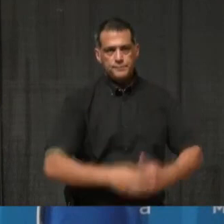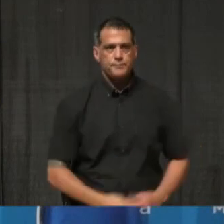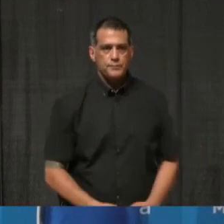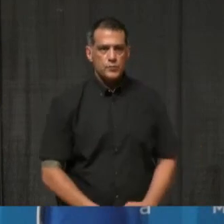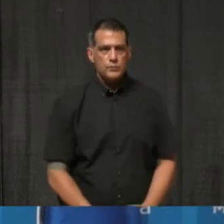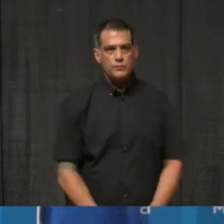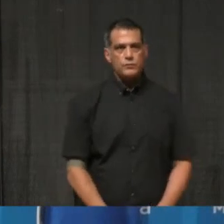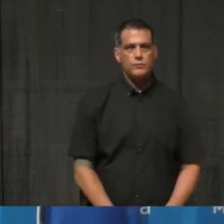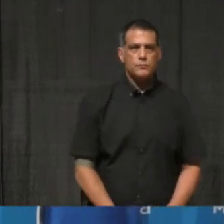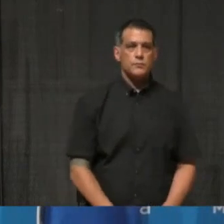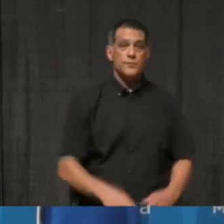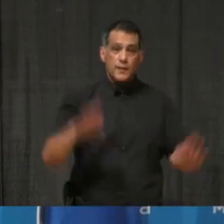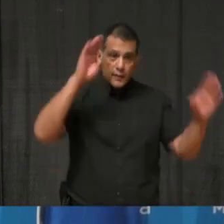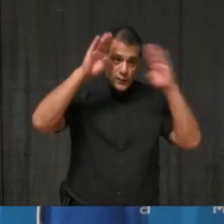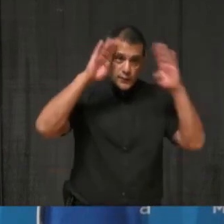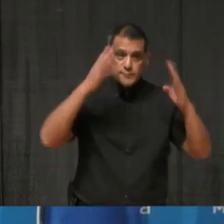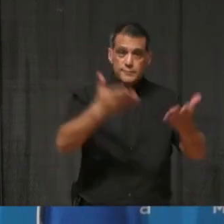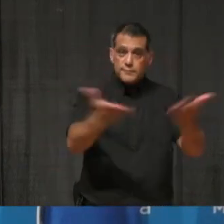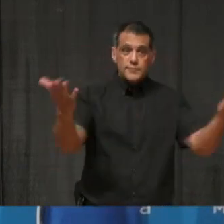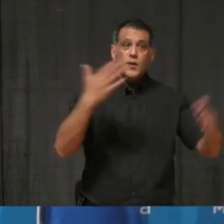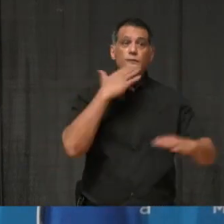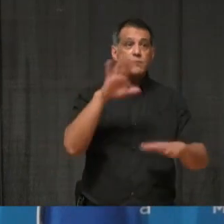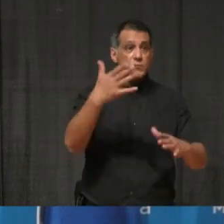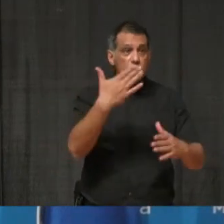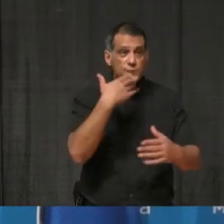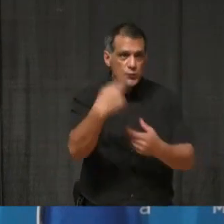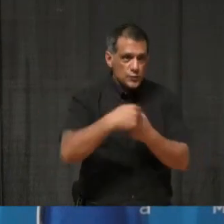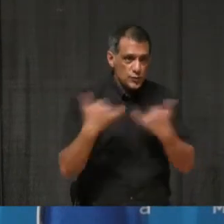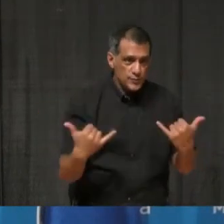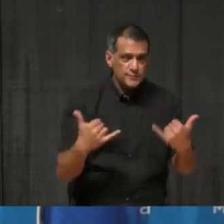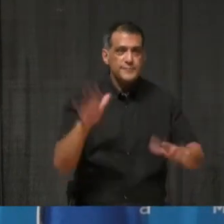How are you? Hi, Steve. Thank you for joining us again today.